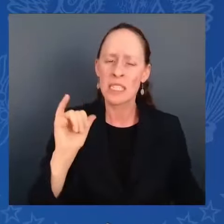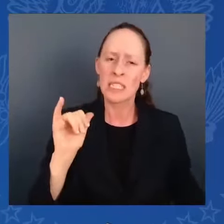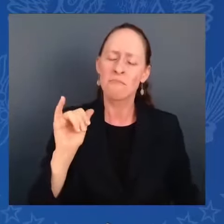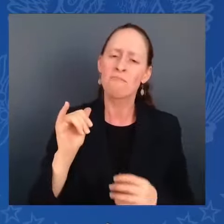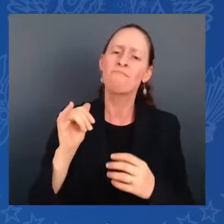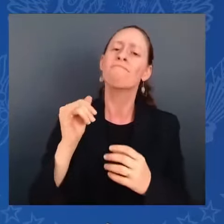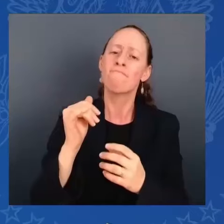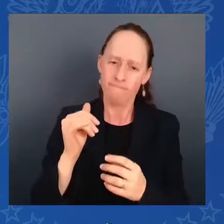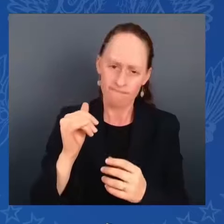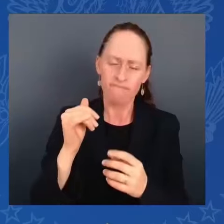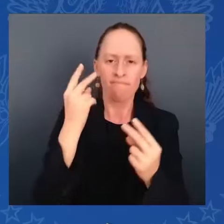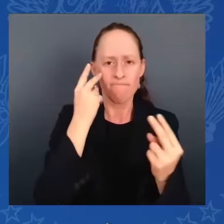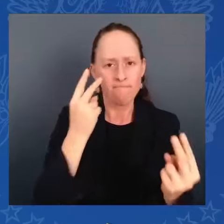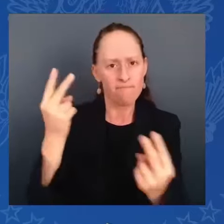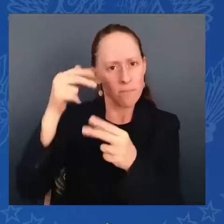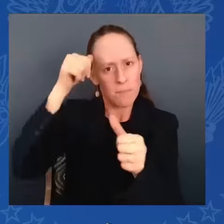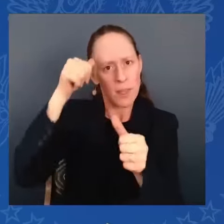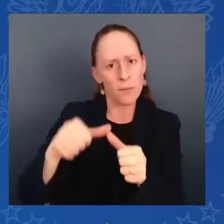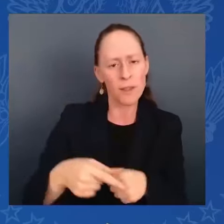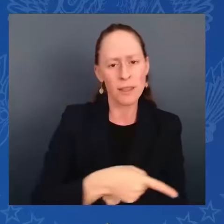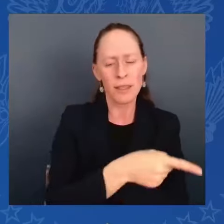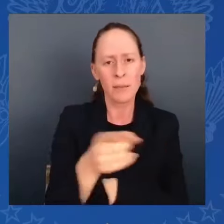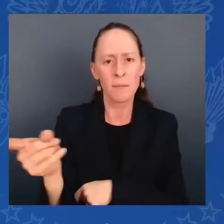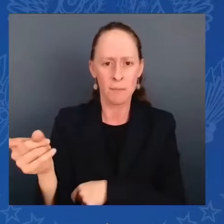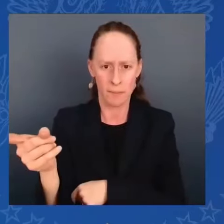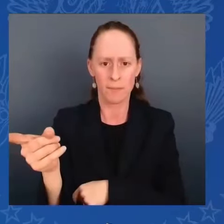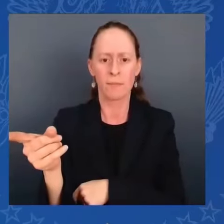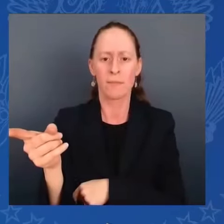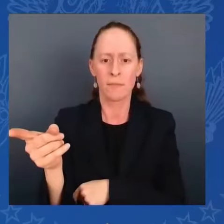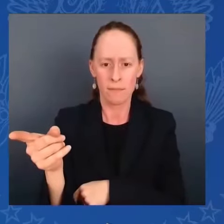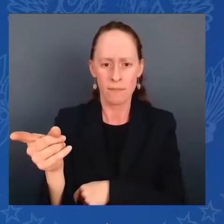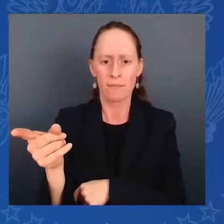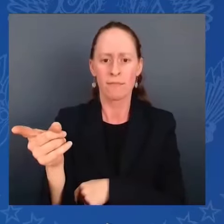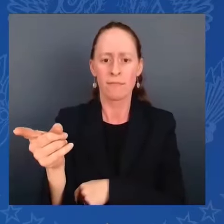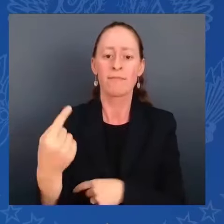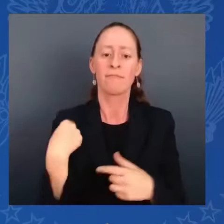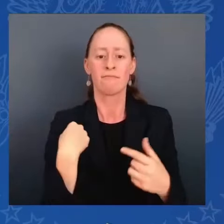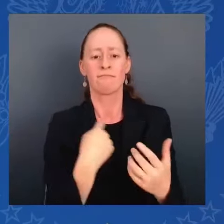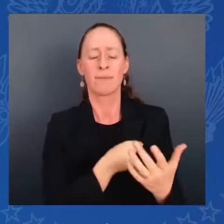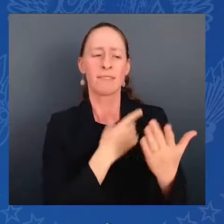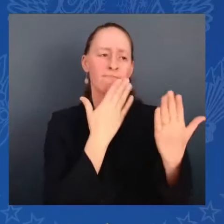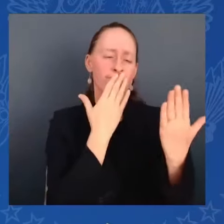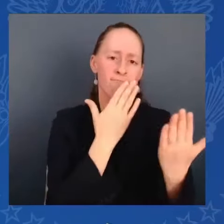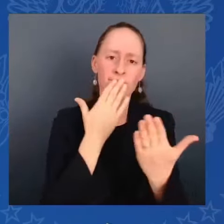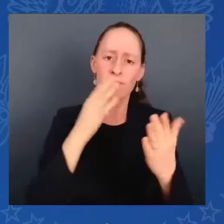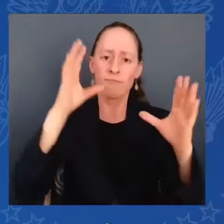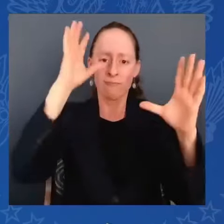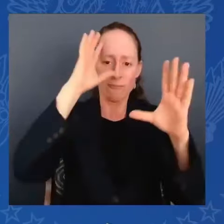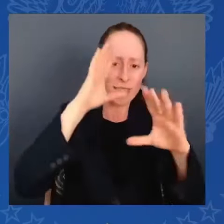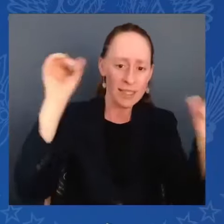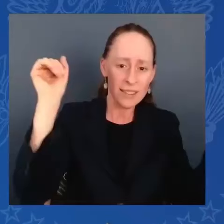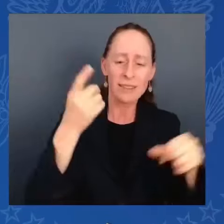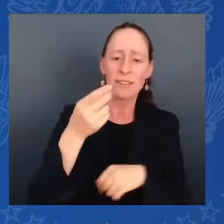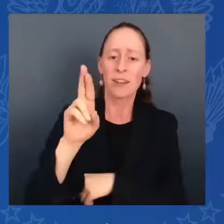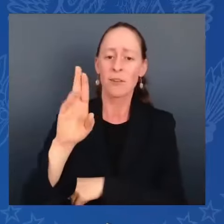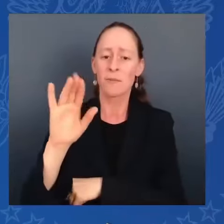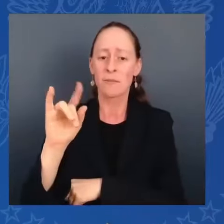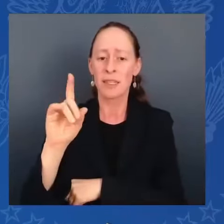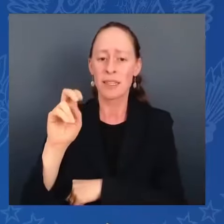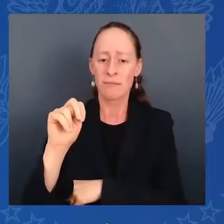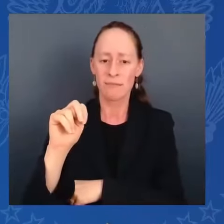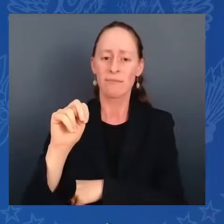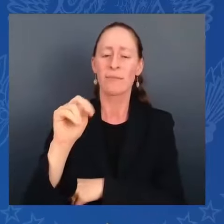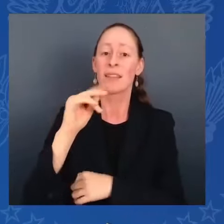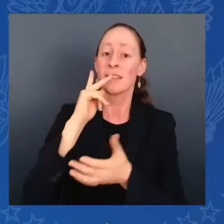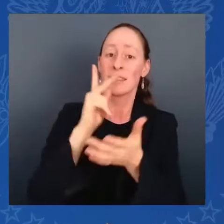We give thanks for President and Dr. Biden and Secretary and Mrs. Austin who are hosting us today. Be with them in